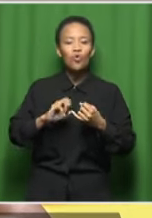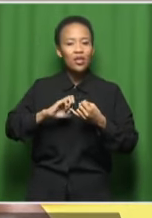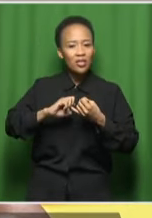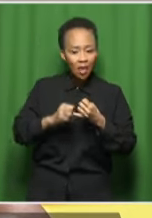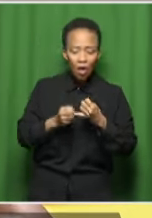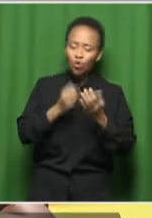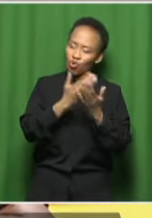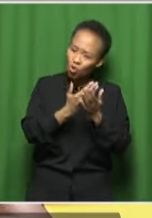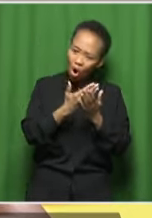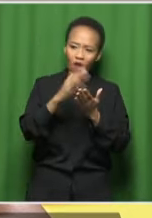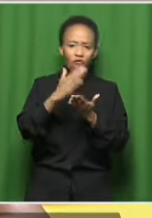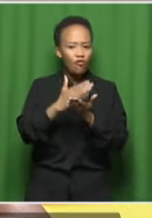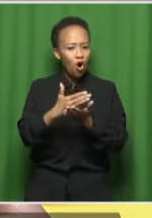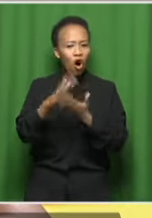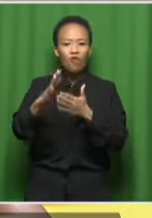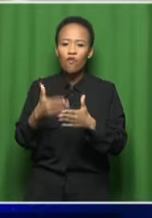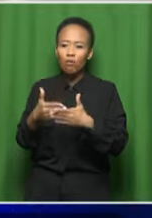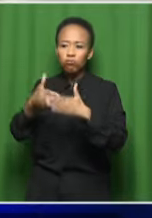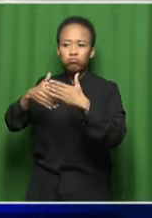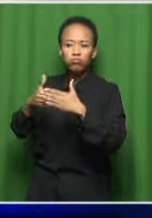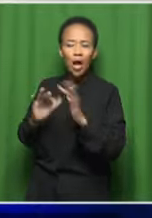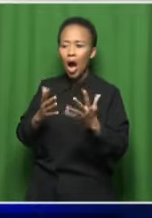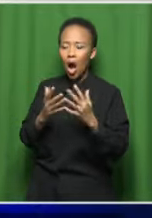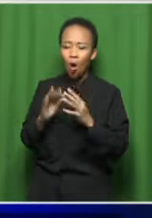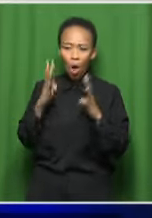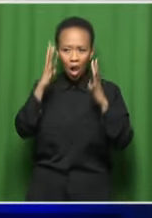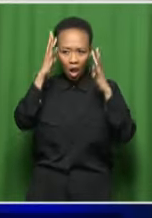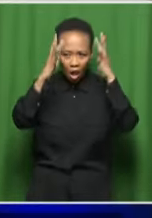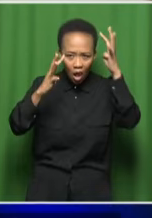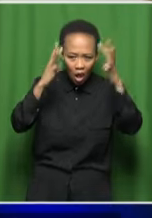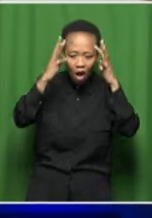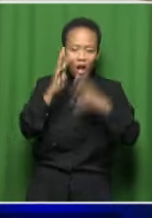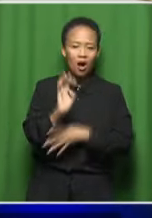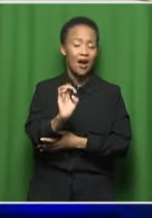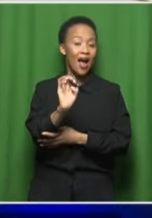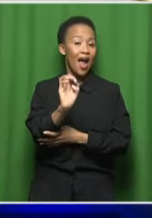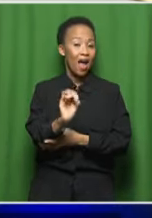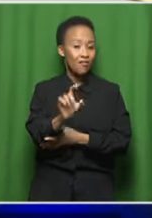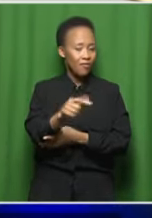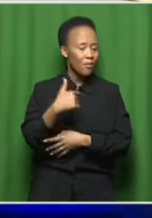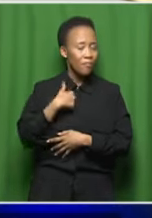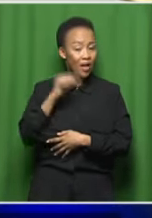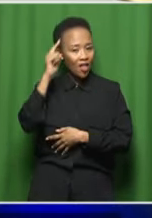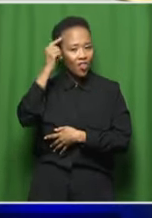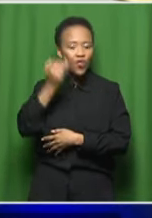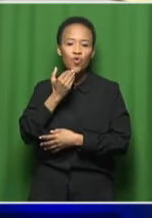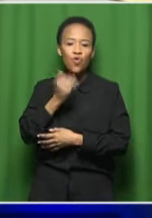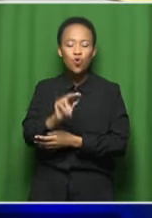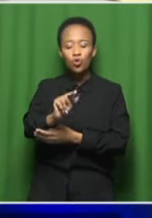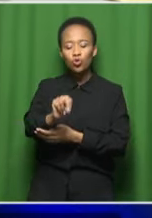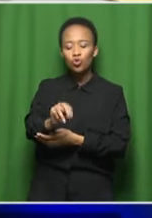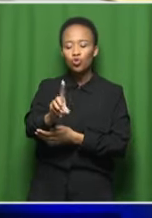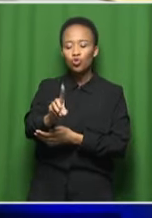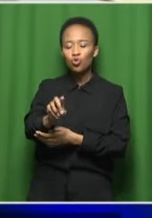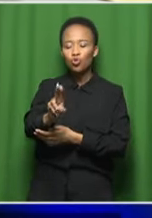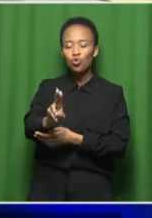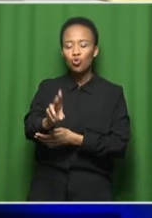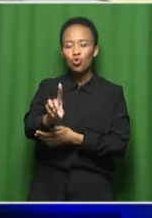walls for creativity, for, I mean, I think of artists like Ndoduzo Makatsini,